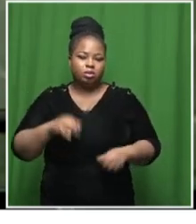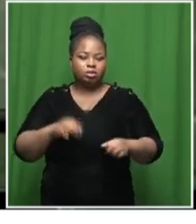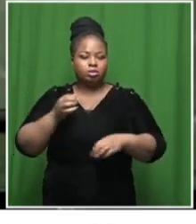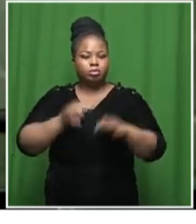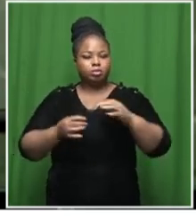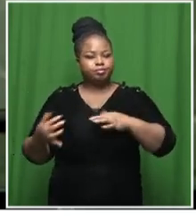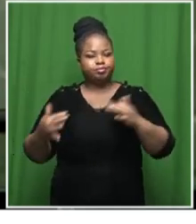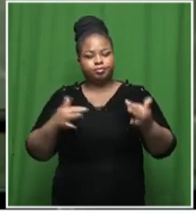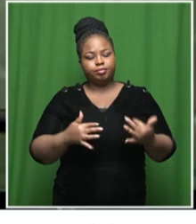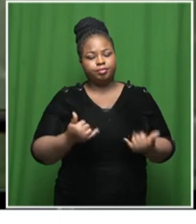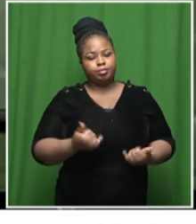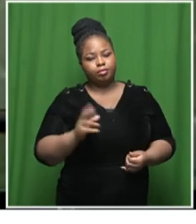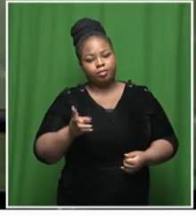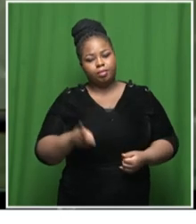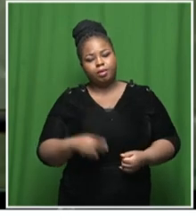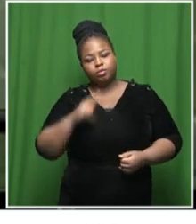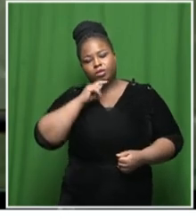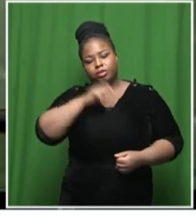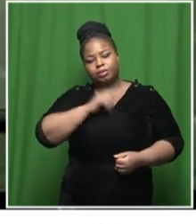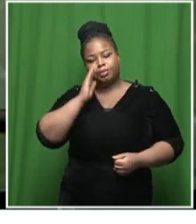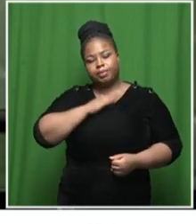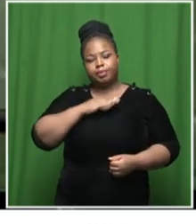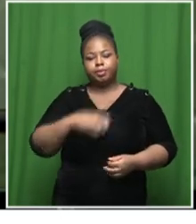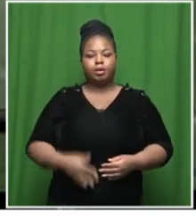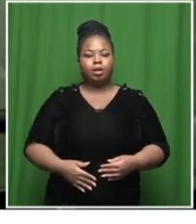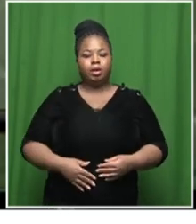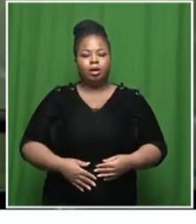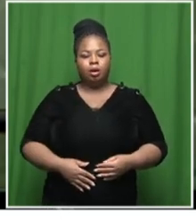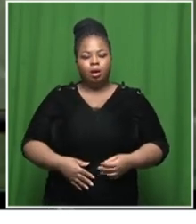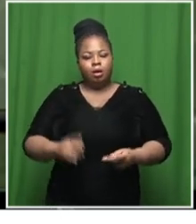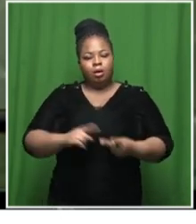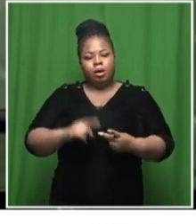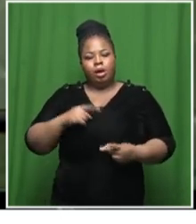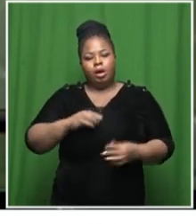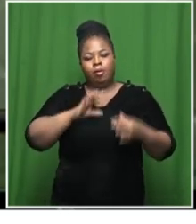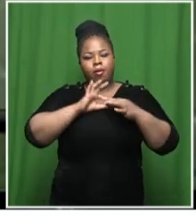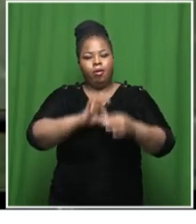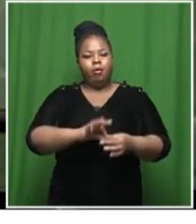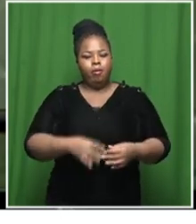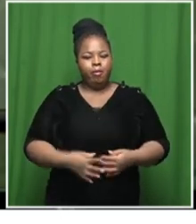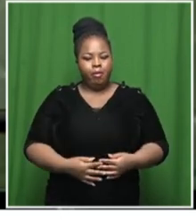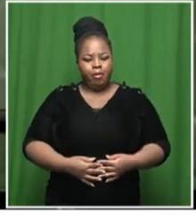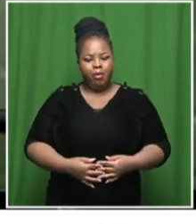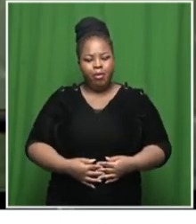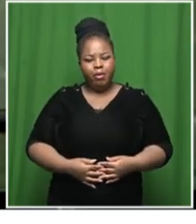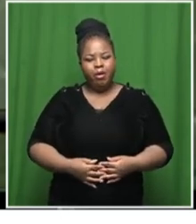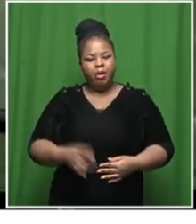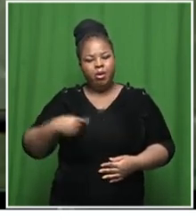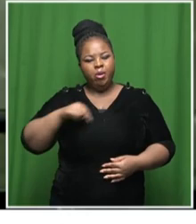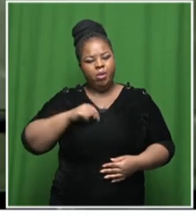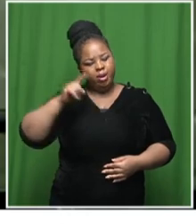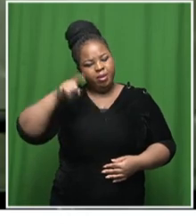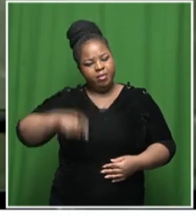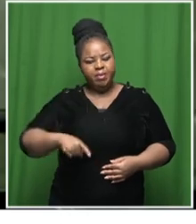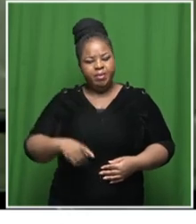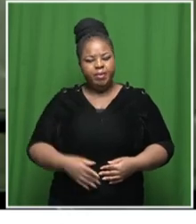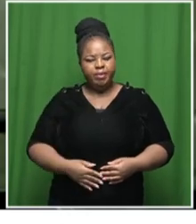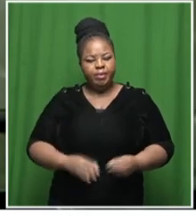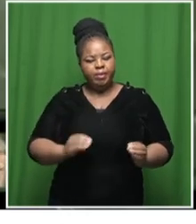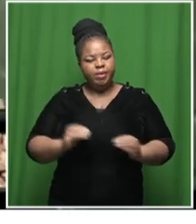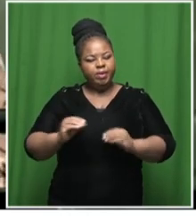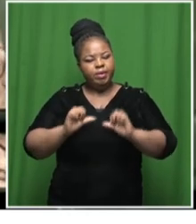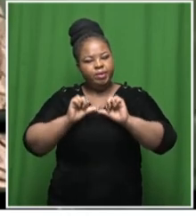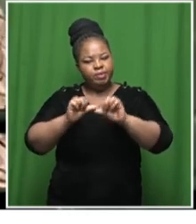tensions and mistrust permeate our relations we should however move